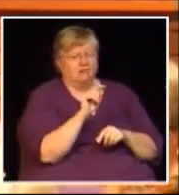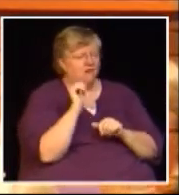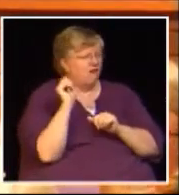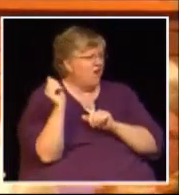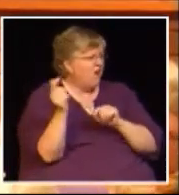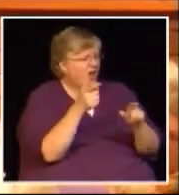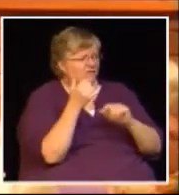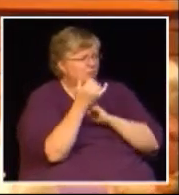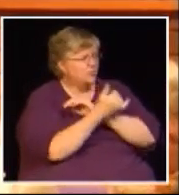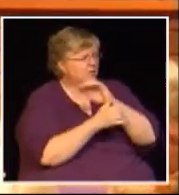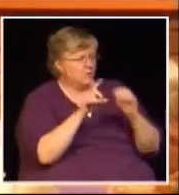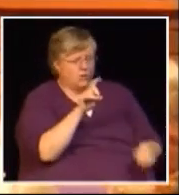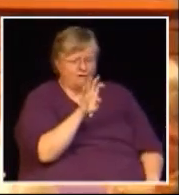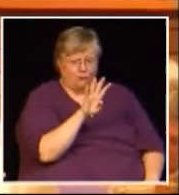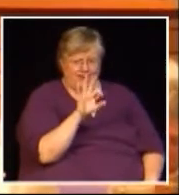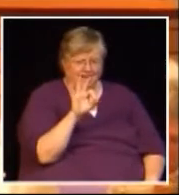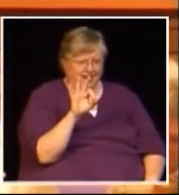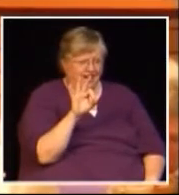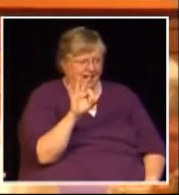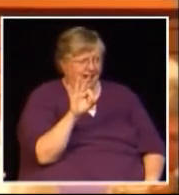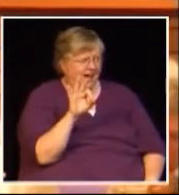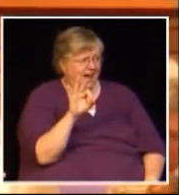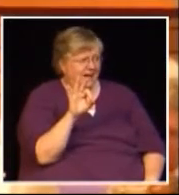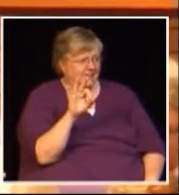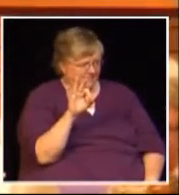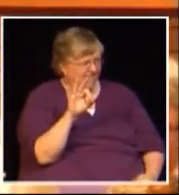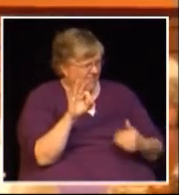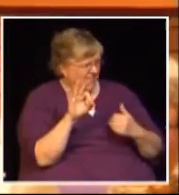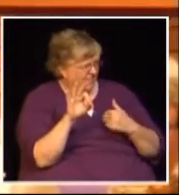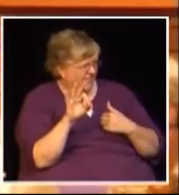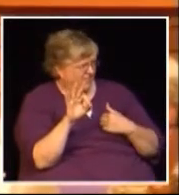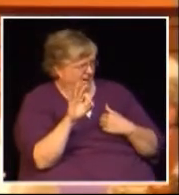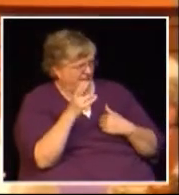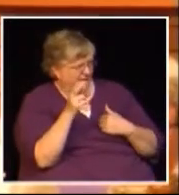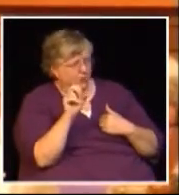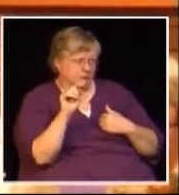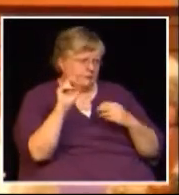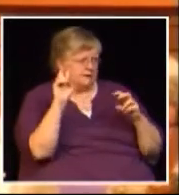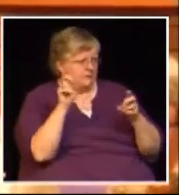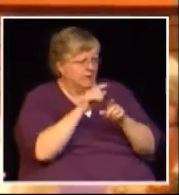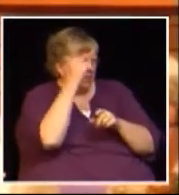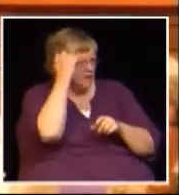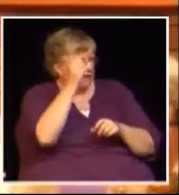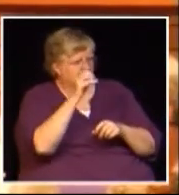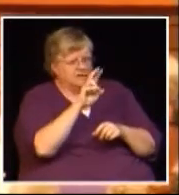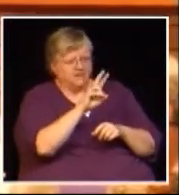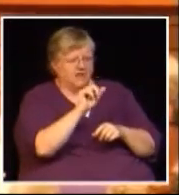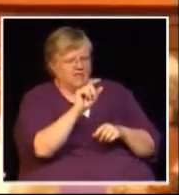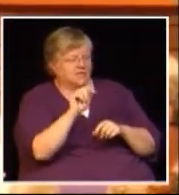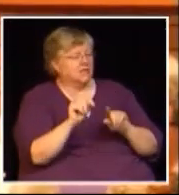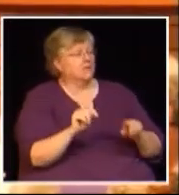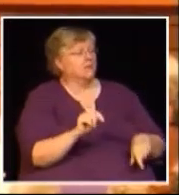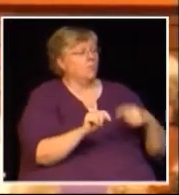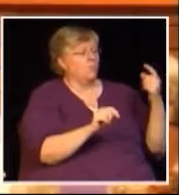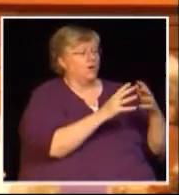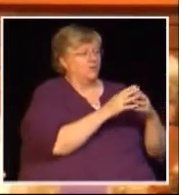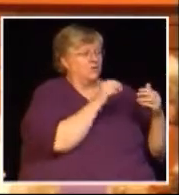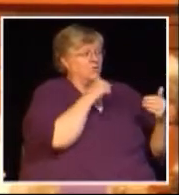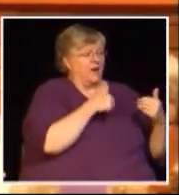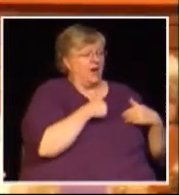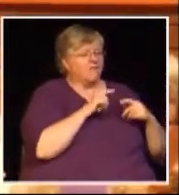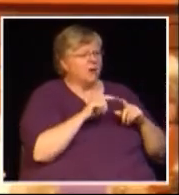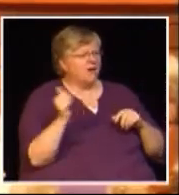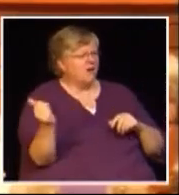but one which is the U.S. how can all these countries be right when they say it's an unfair tax